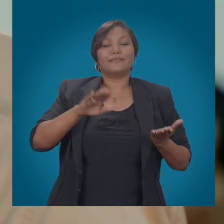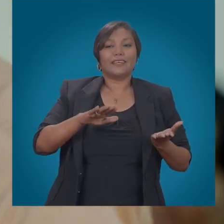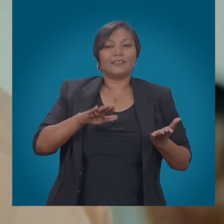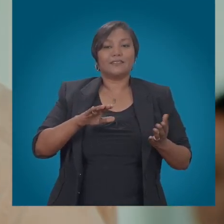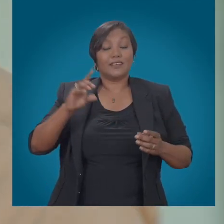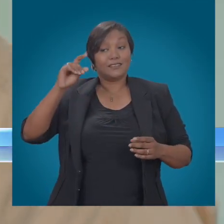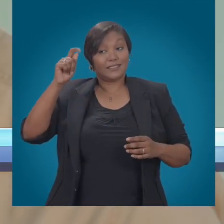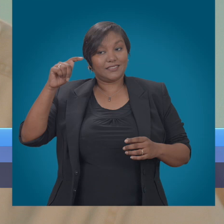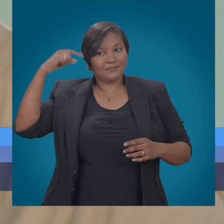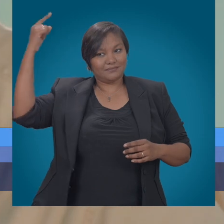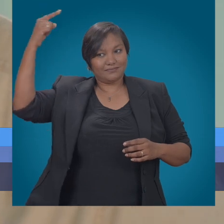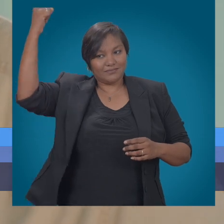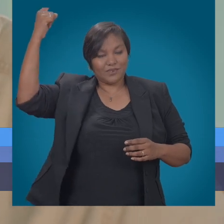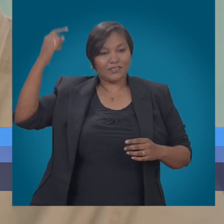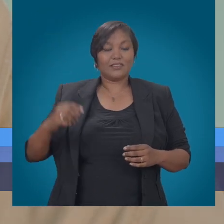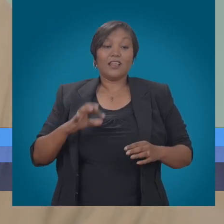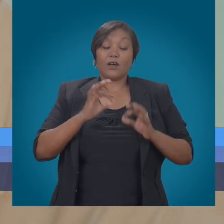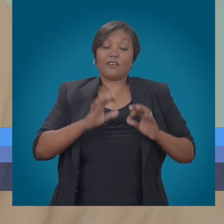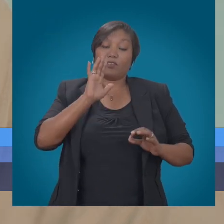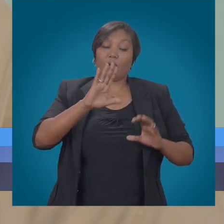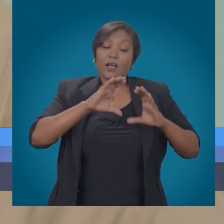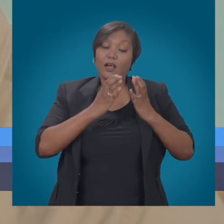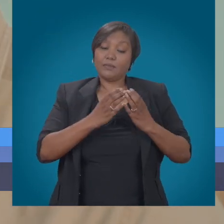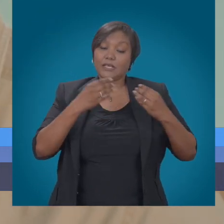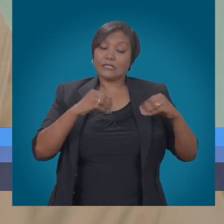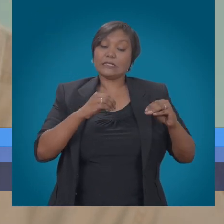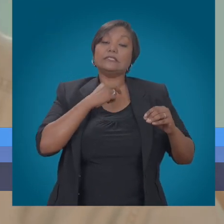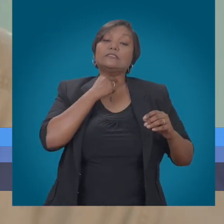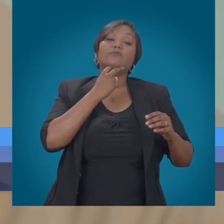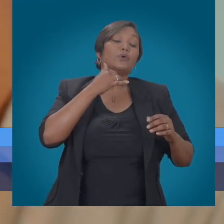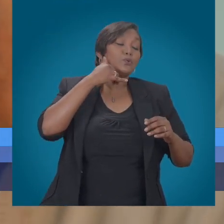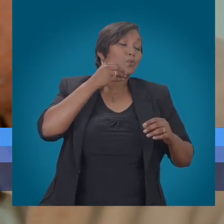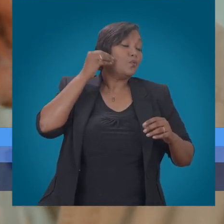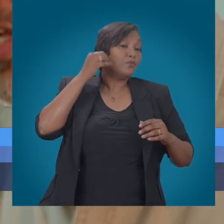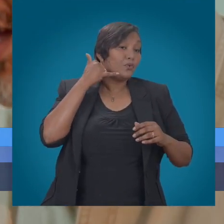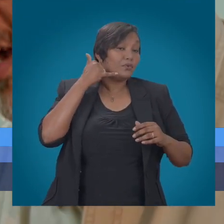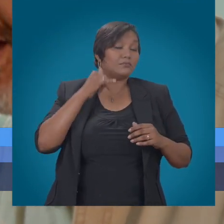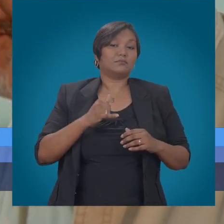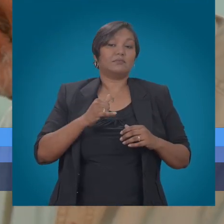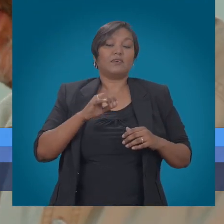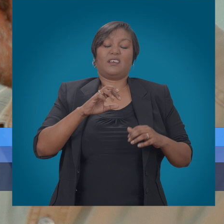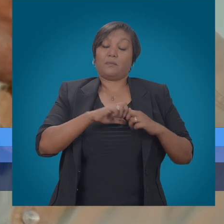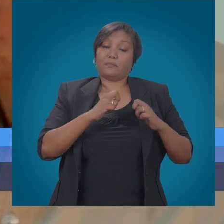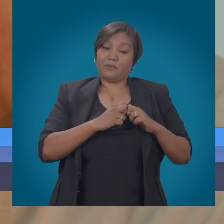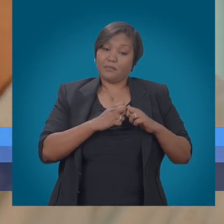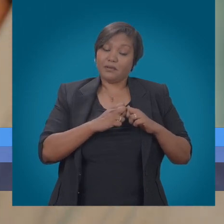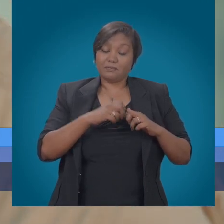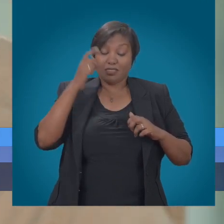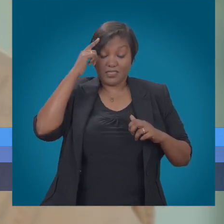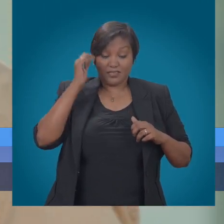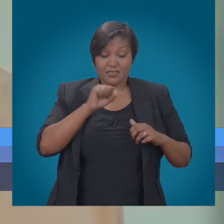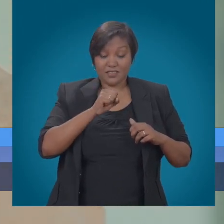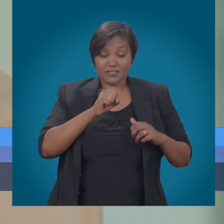are a company whose business model is predicated on selling voice, this must be very, very unsettling. But if and of